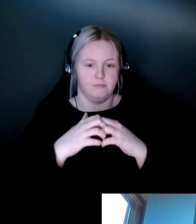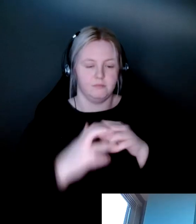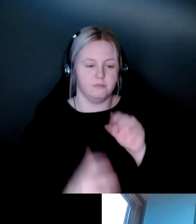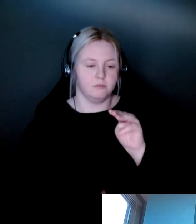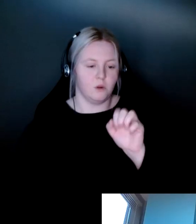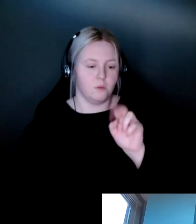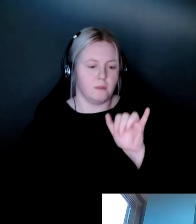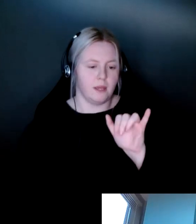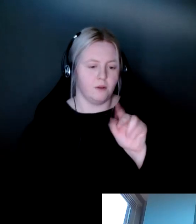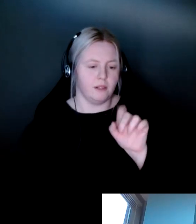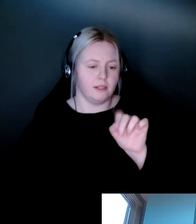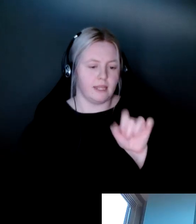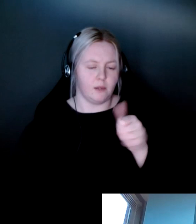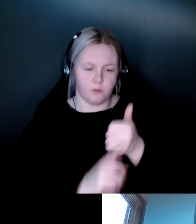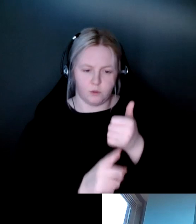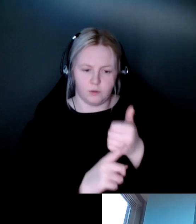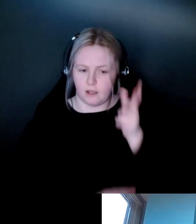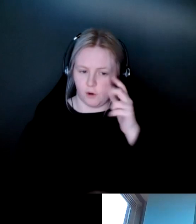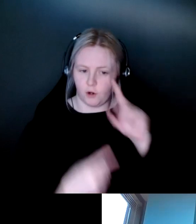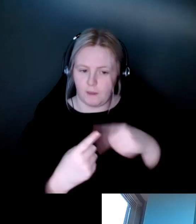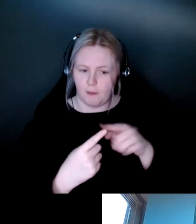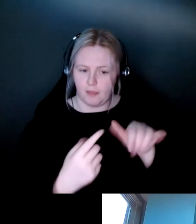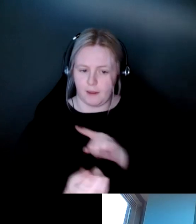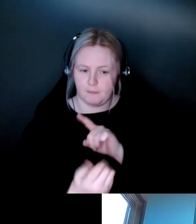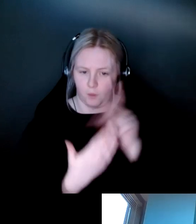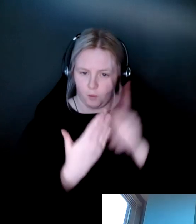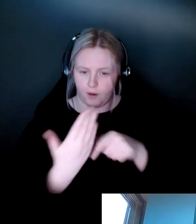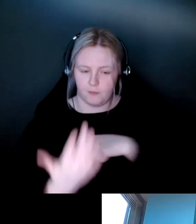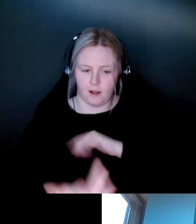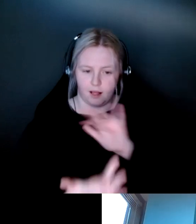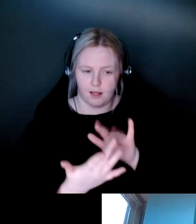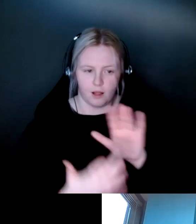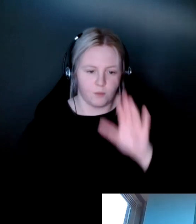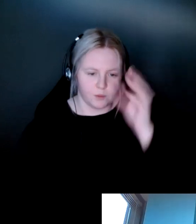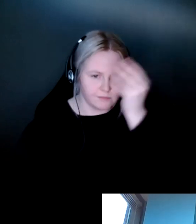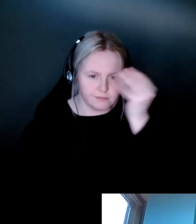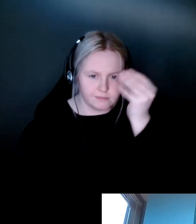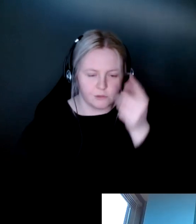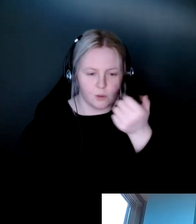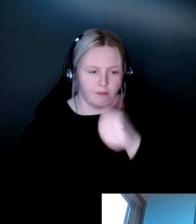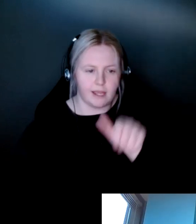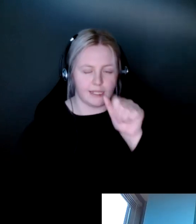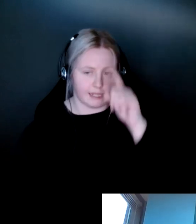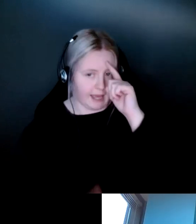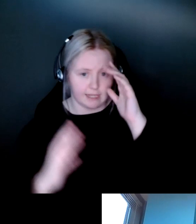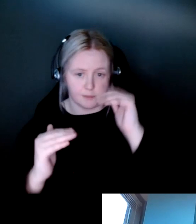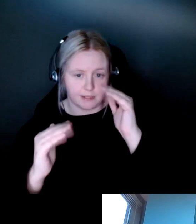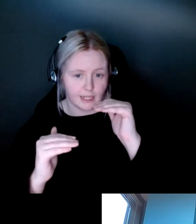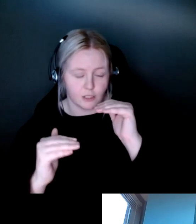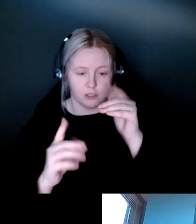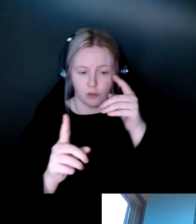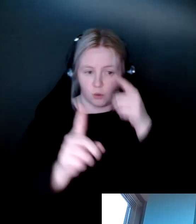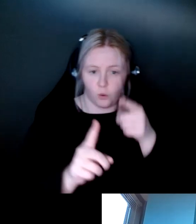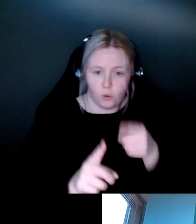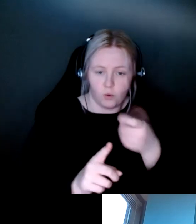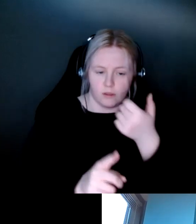first heard of the mentorship program, when I reached out to you, what were your sort of thoughts? Did you have any particular expectations or goals